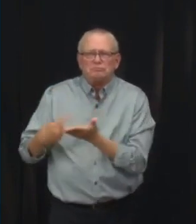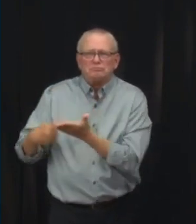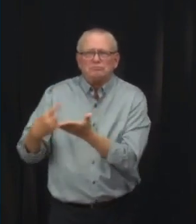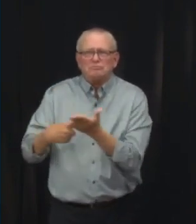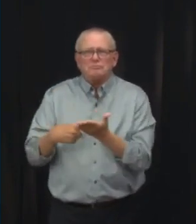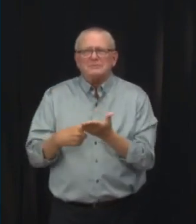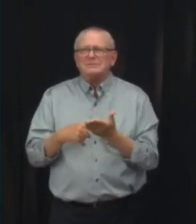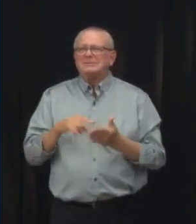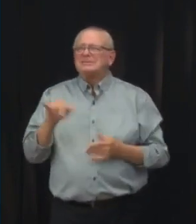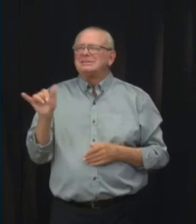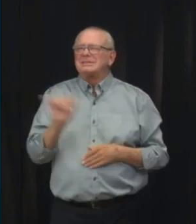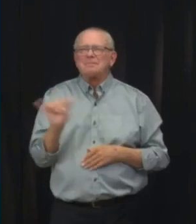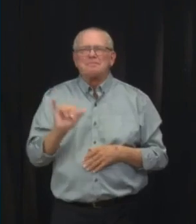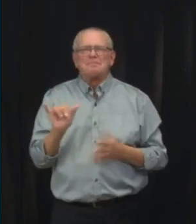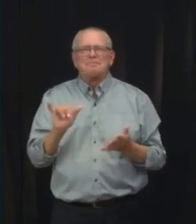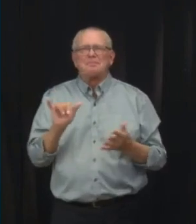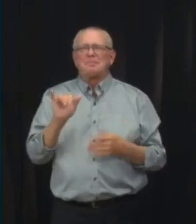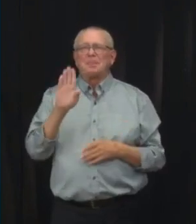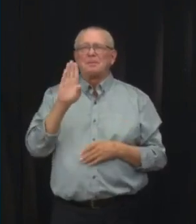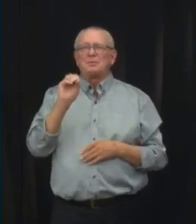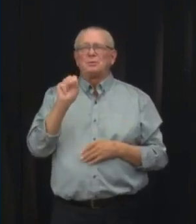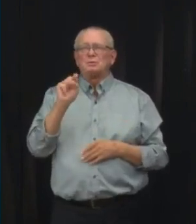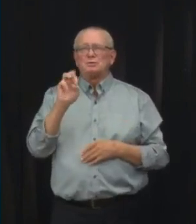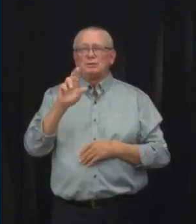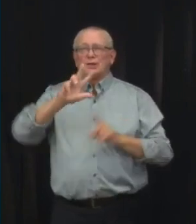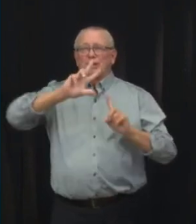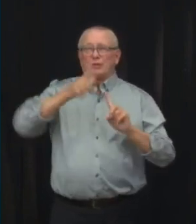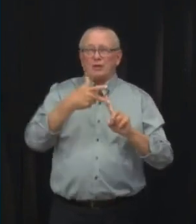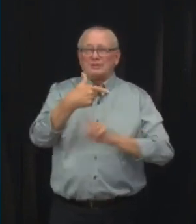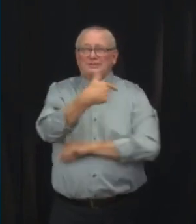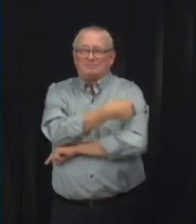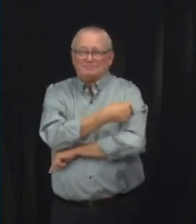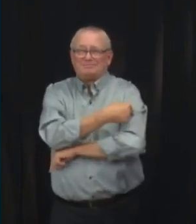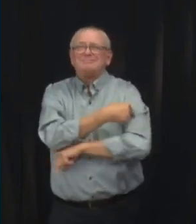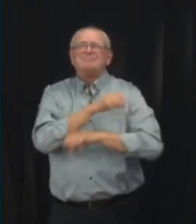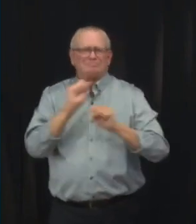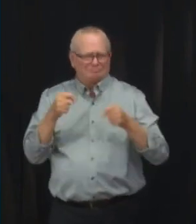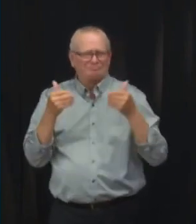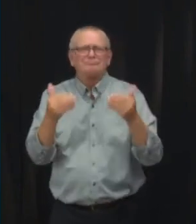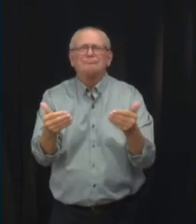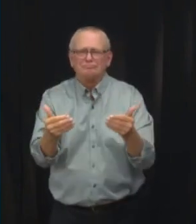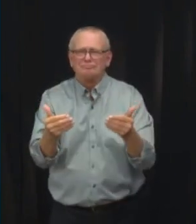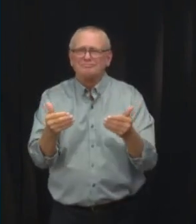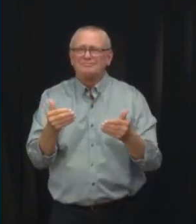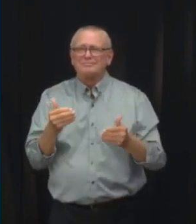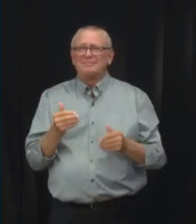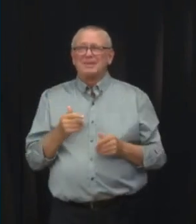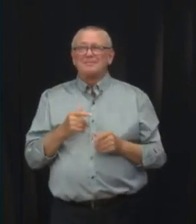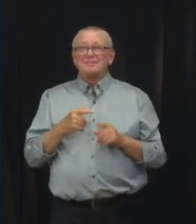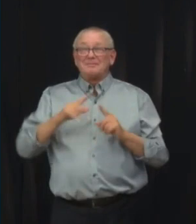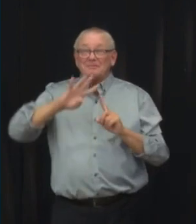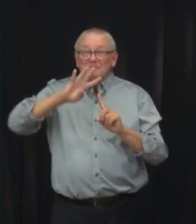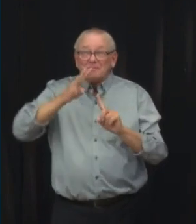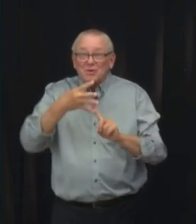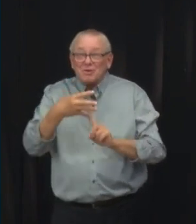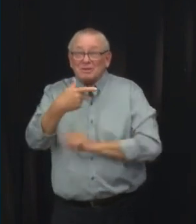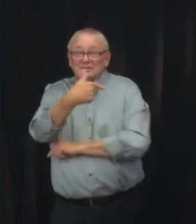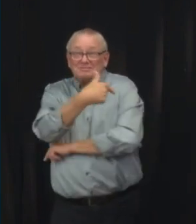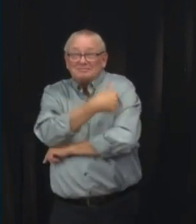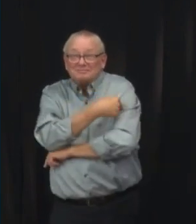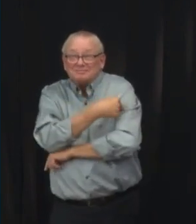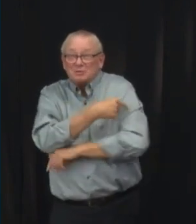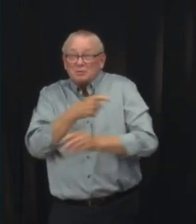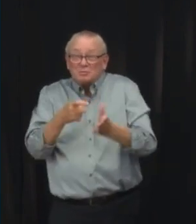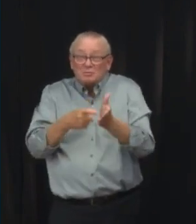same as for others. Those who got AstraZeneca and then one or more doses of mRNA vaccine more than five months ago